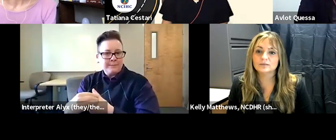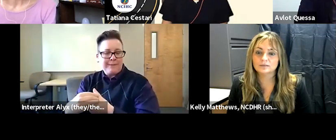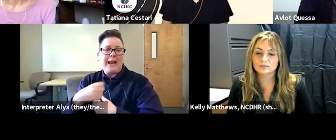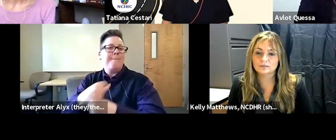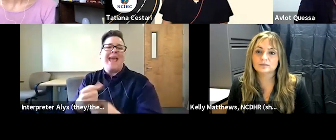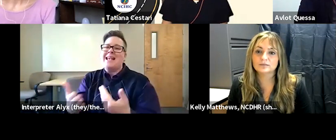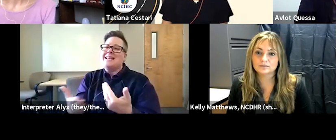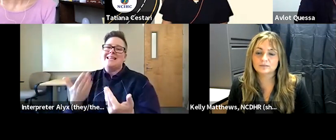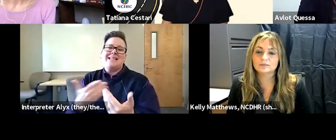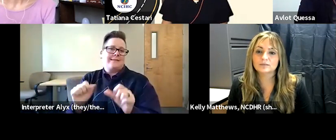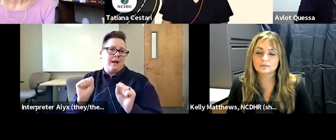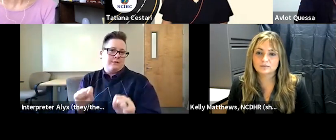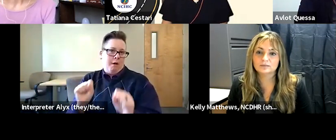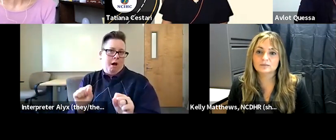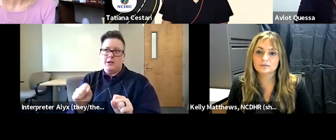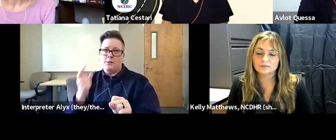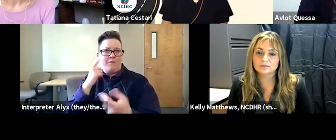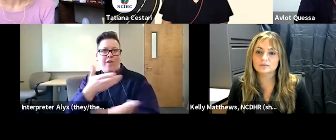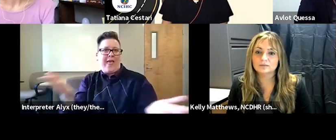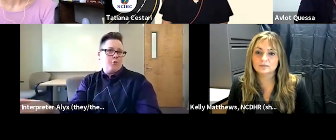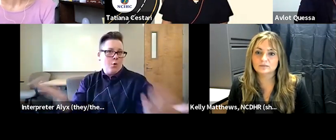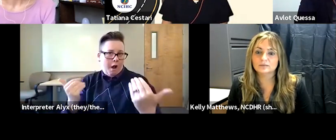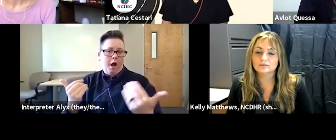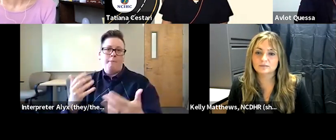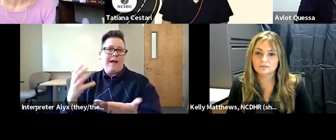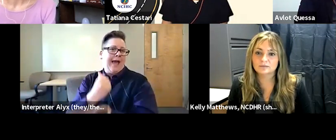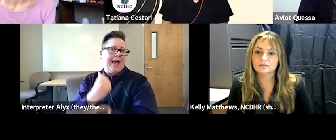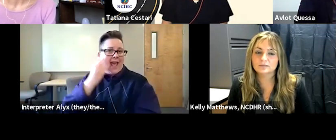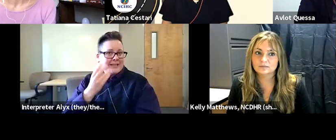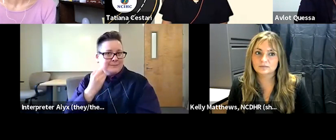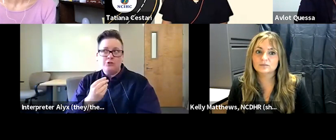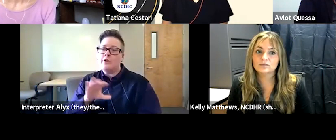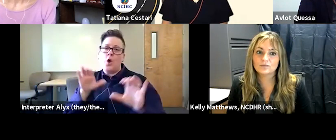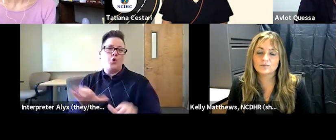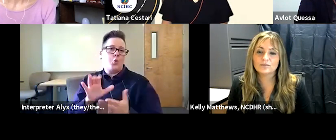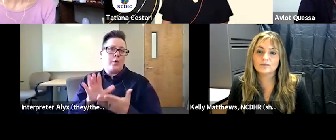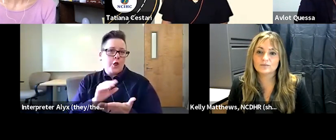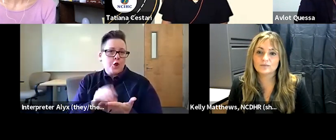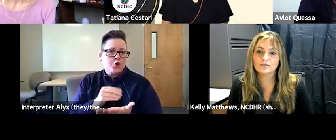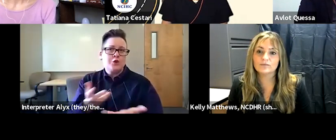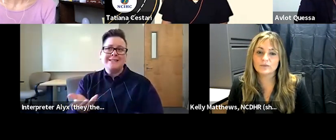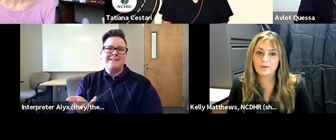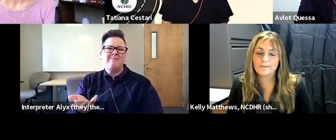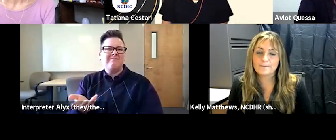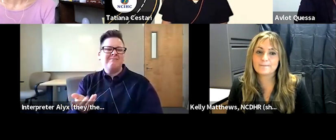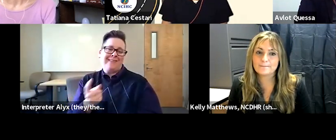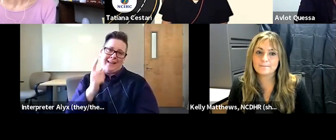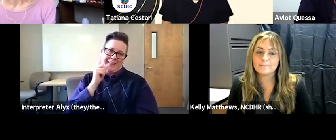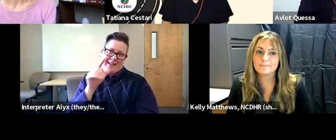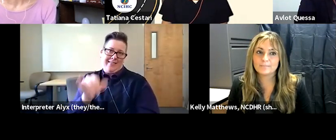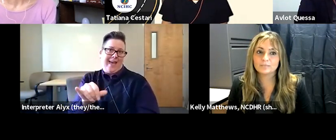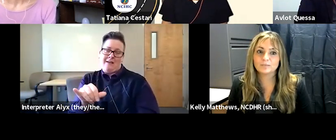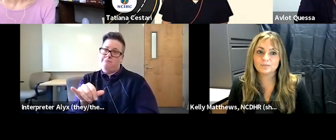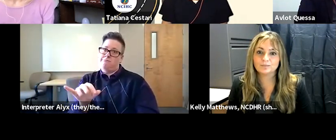as possible um to come and have the experience and do the learning uh i think is is